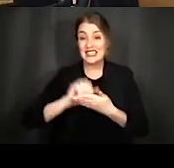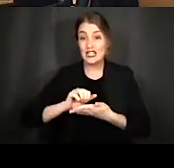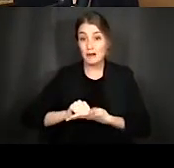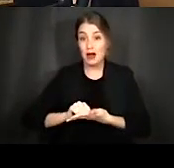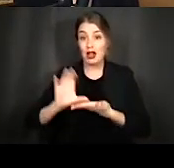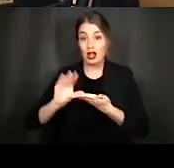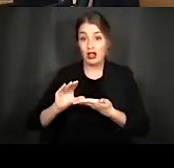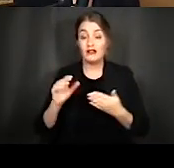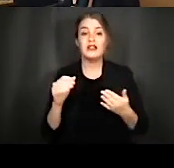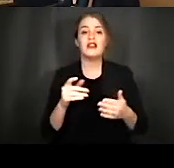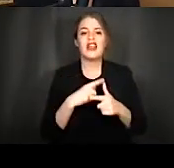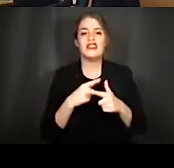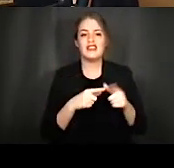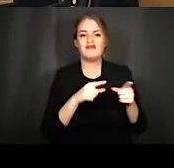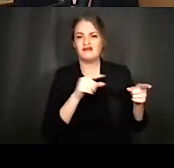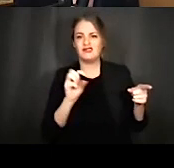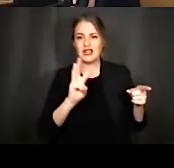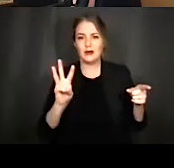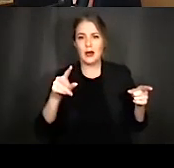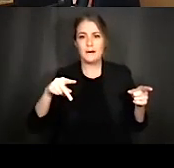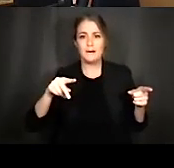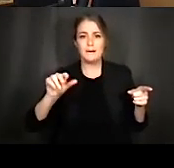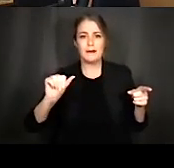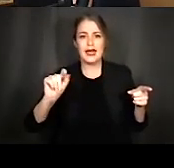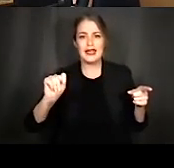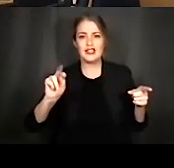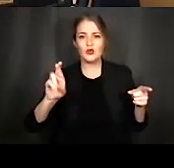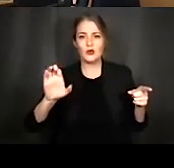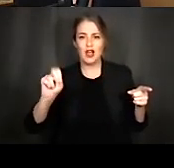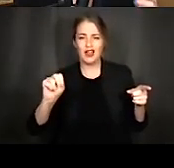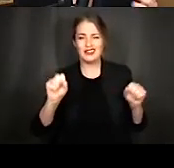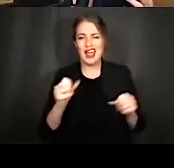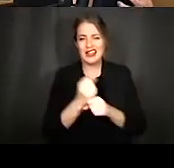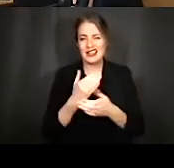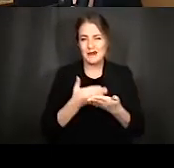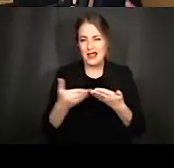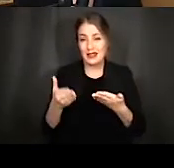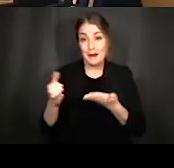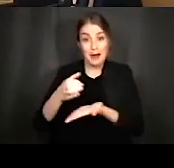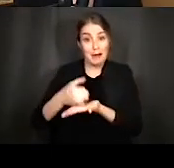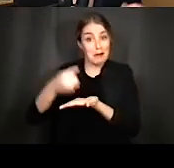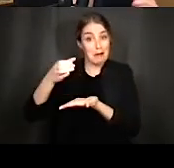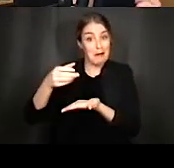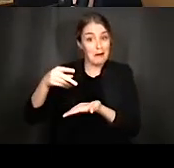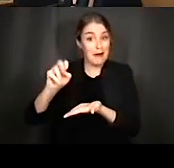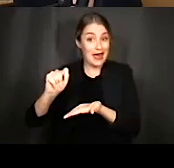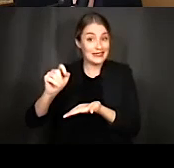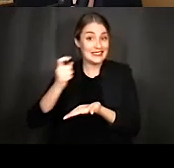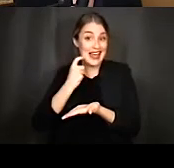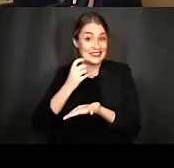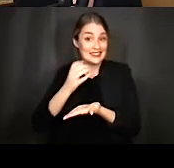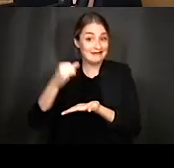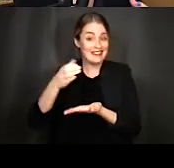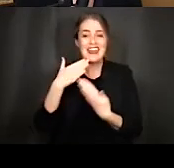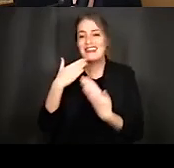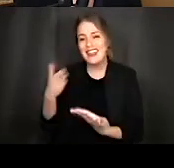and uh get some behind the scenes things and maybe some pint glasses and whatnot too so um again thank you all for being here thank you to the aro